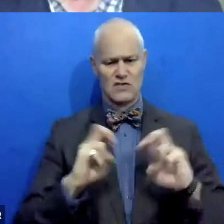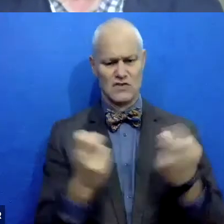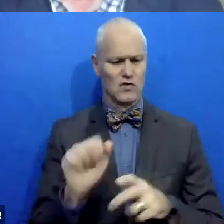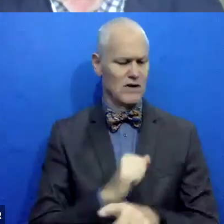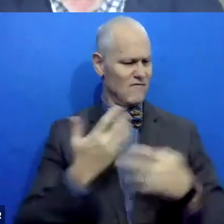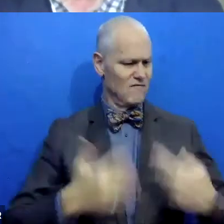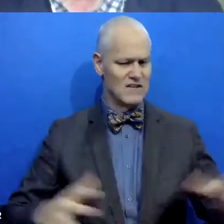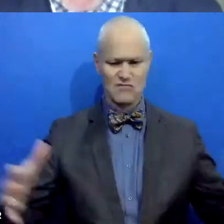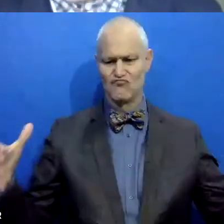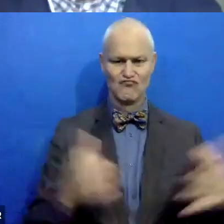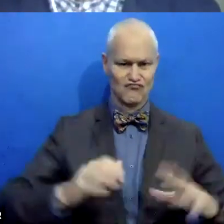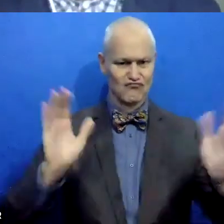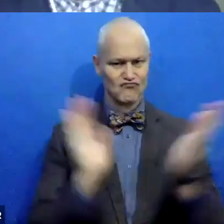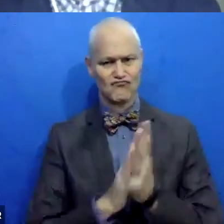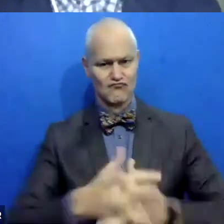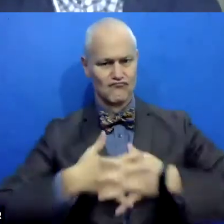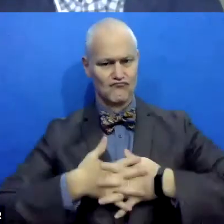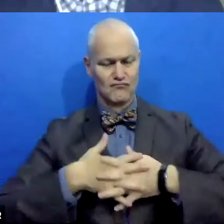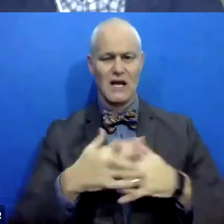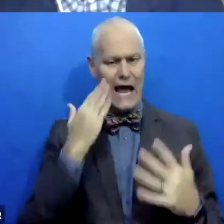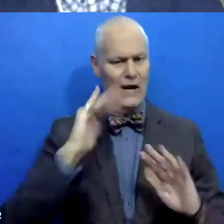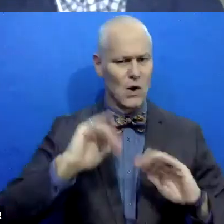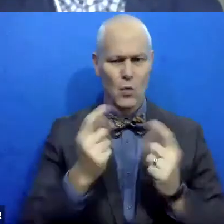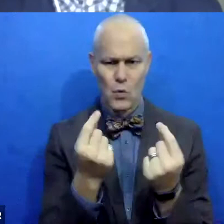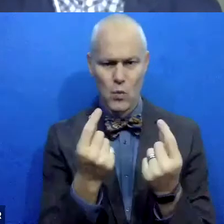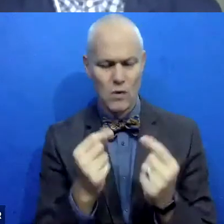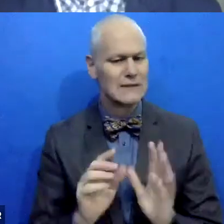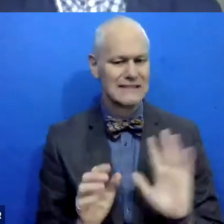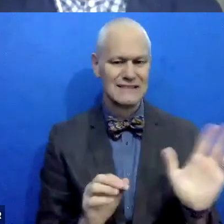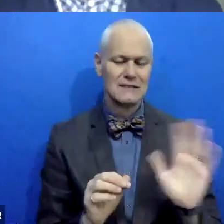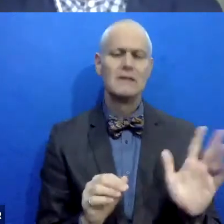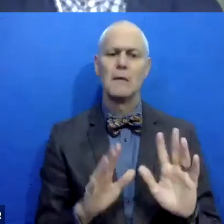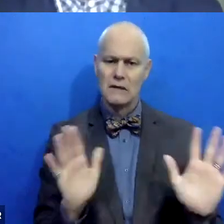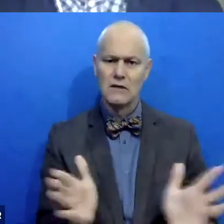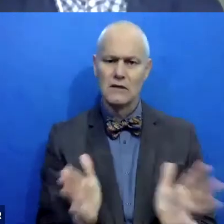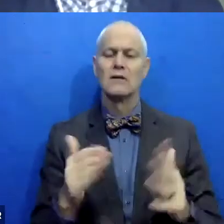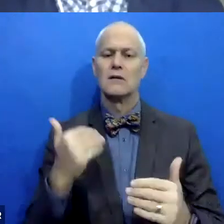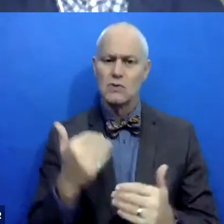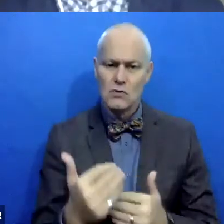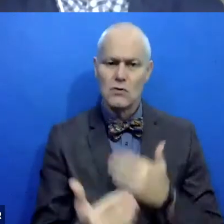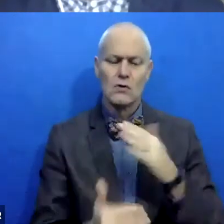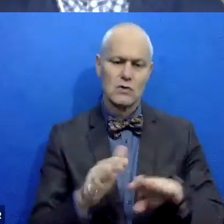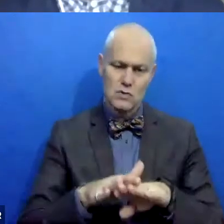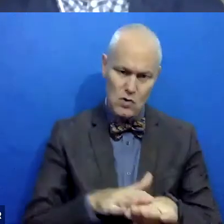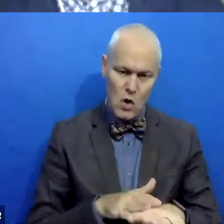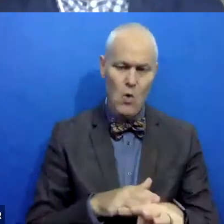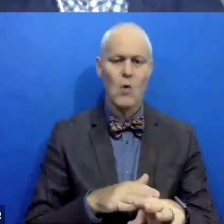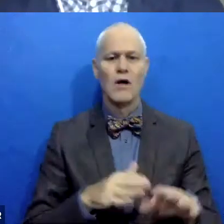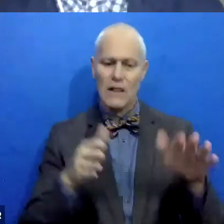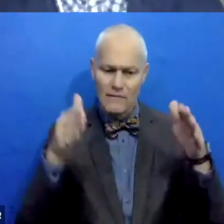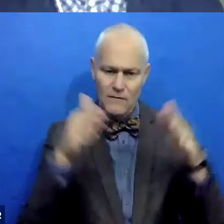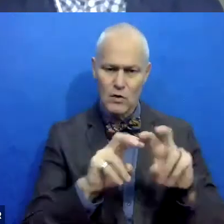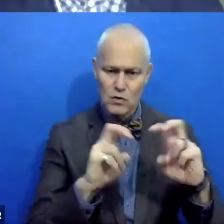shoving it together and think that you know how to do this. Um, I would just encourage people going slowly, really starting with those focus groups, thinking about what's